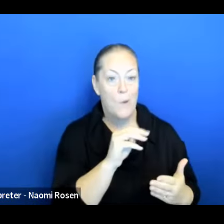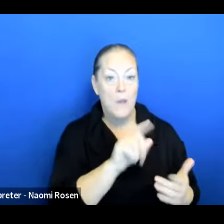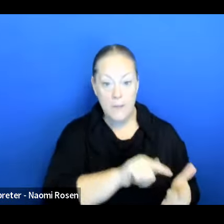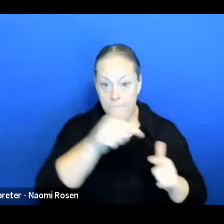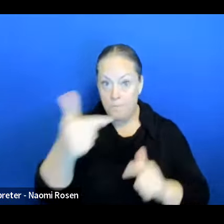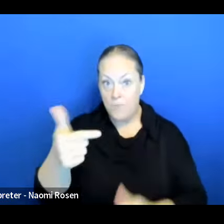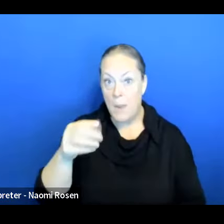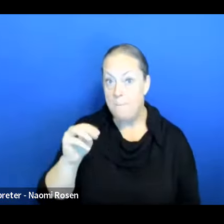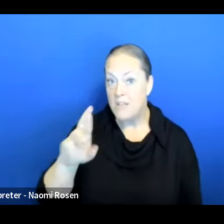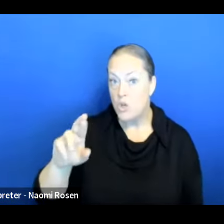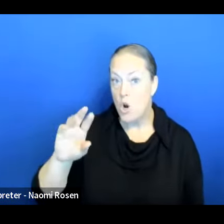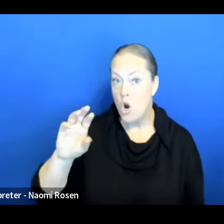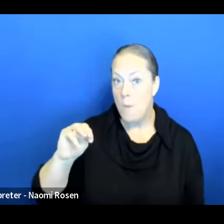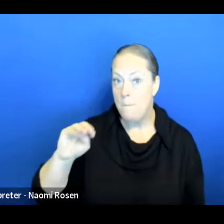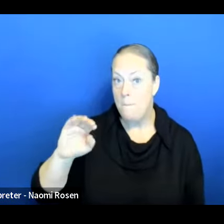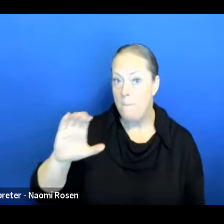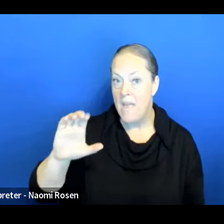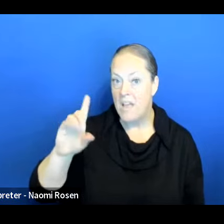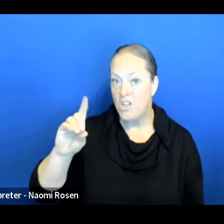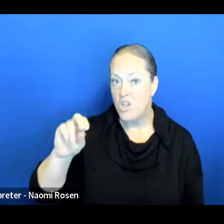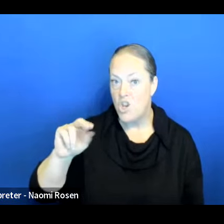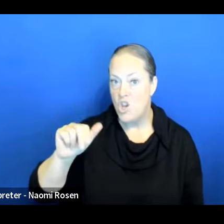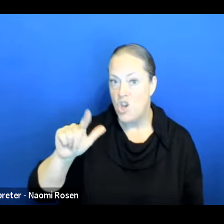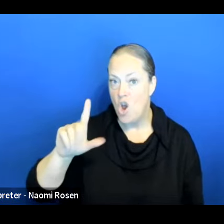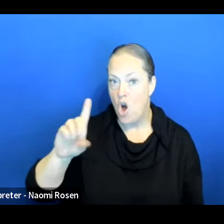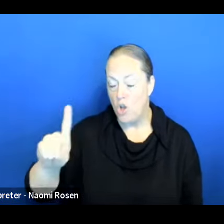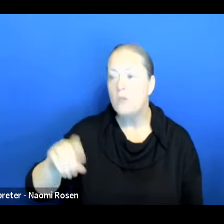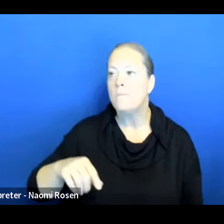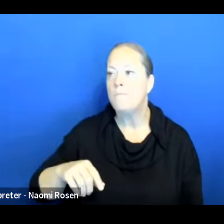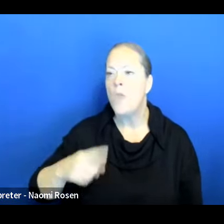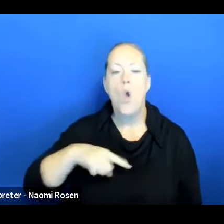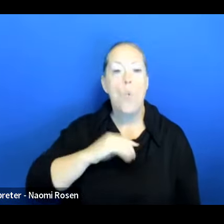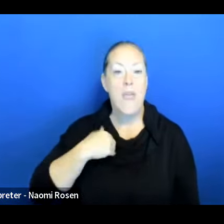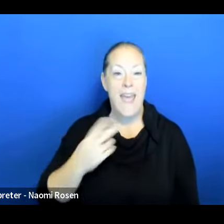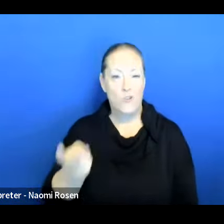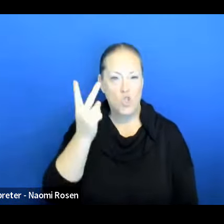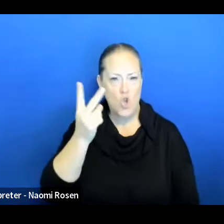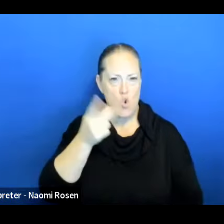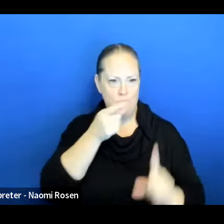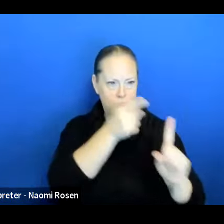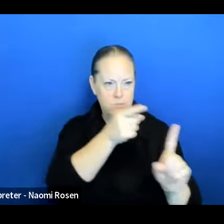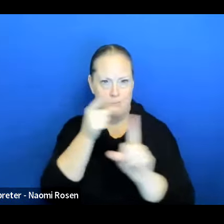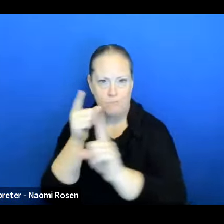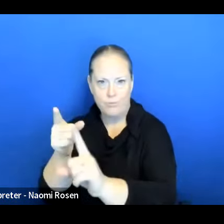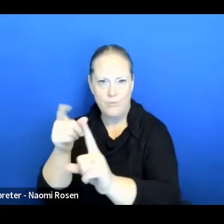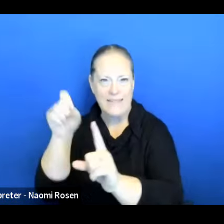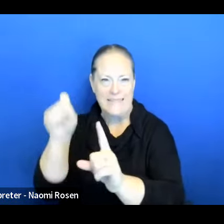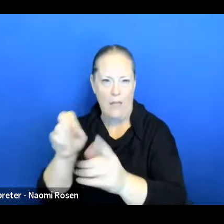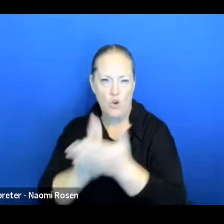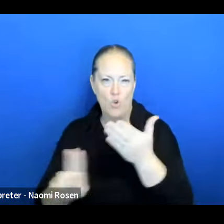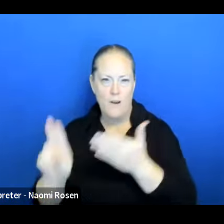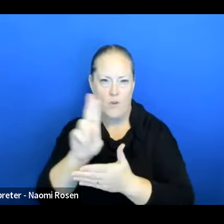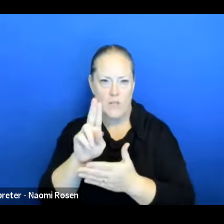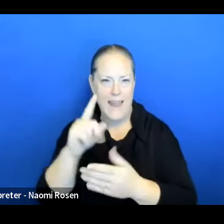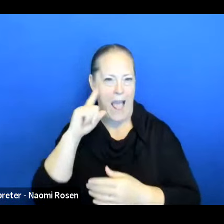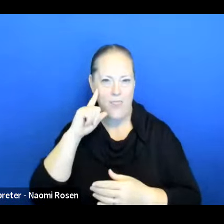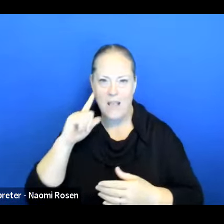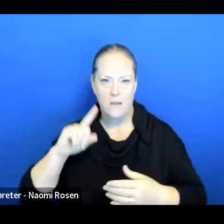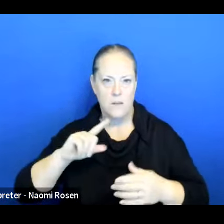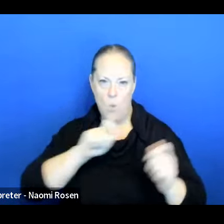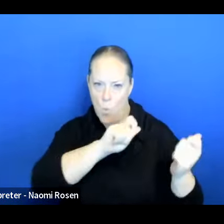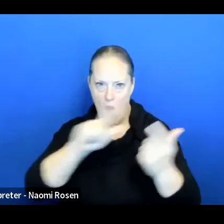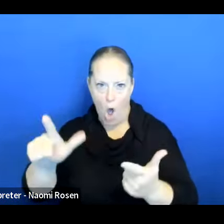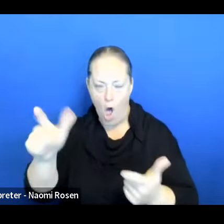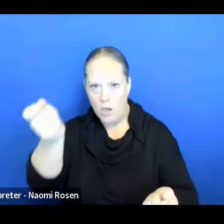for our listening session at Southern University, I think there were two major points, uh, that stood out for us collectively. Uh, and that